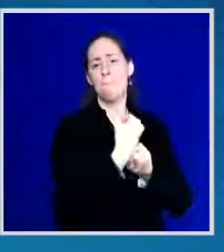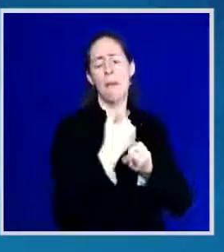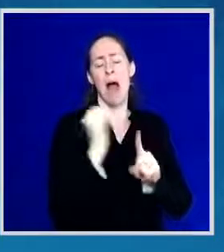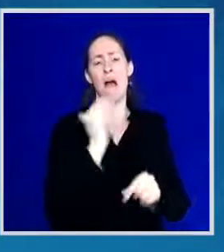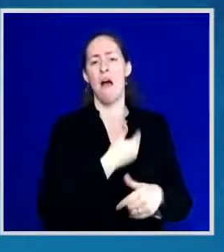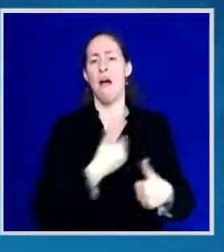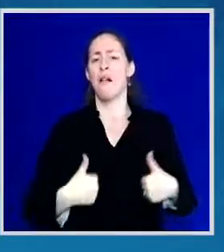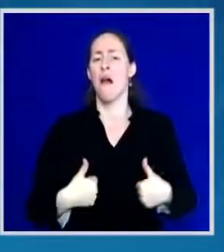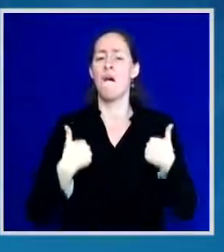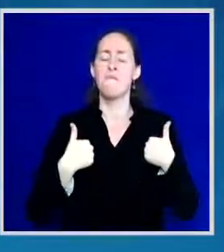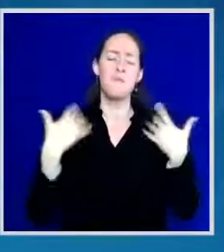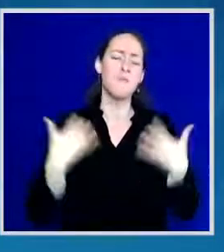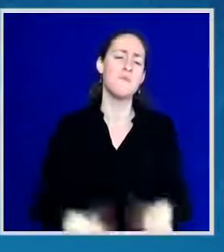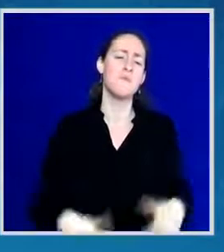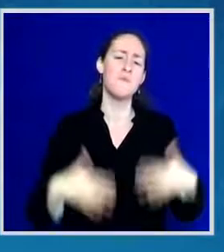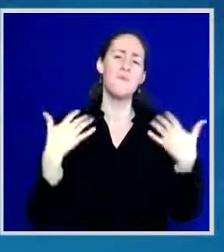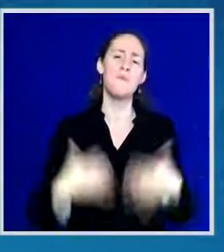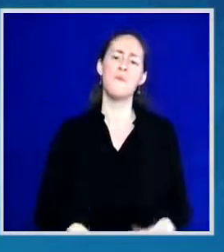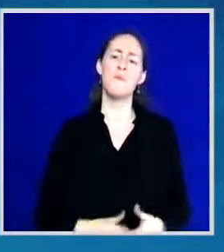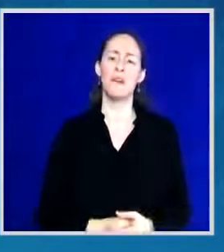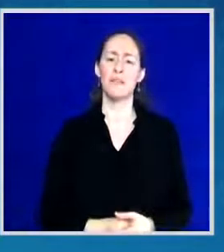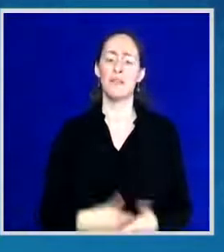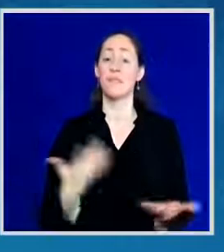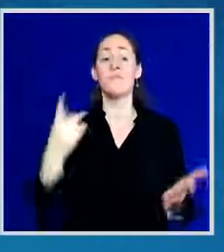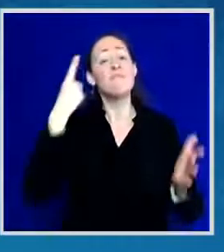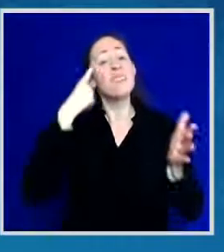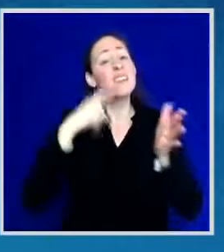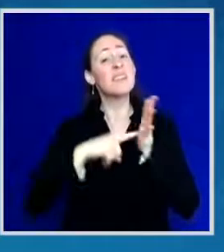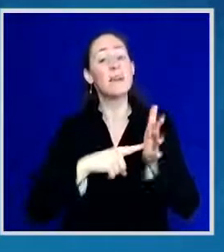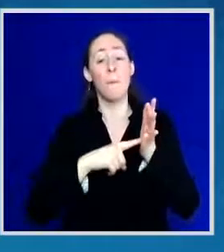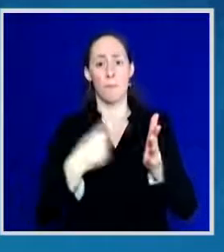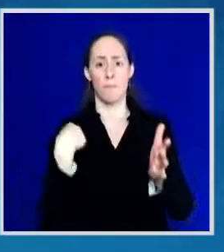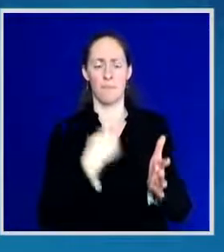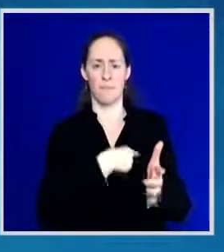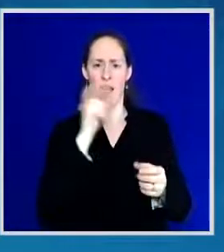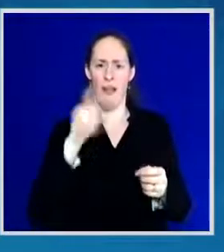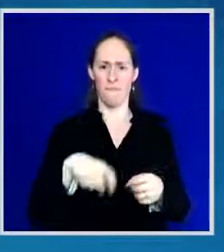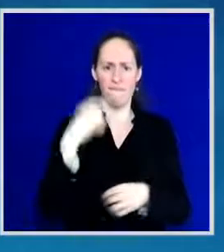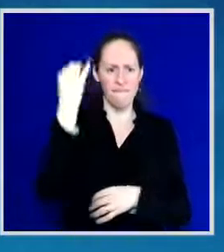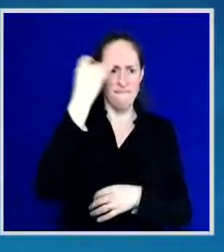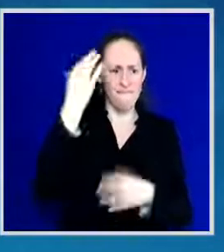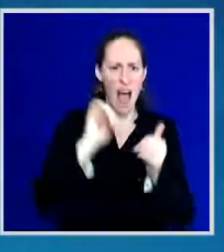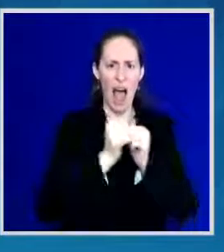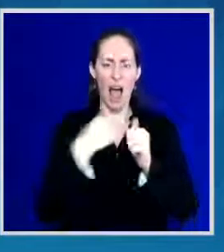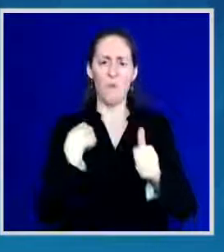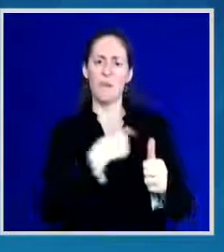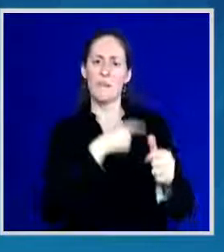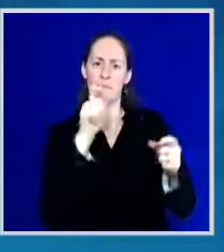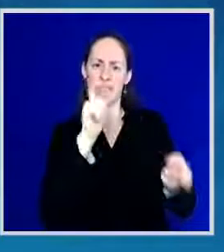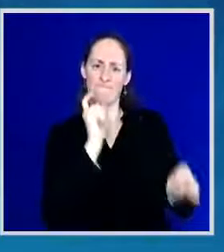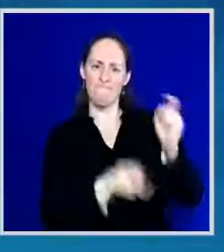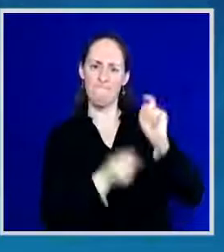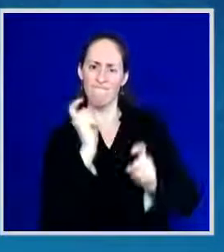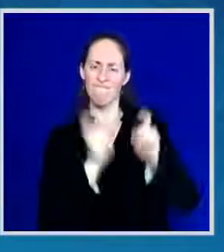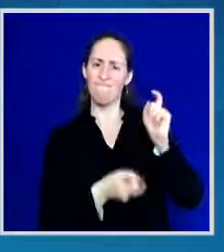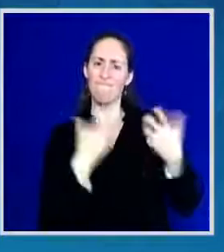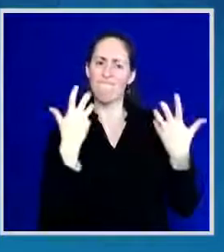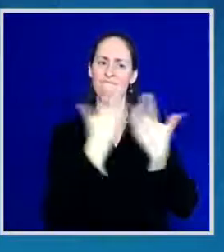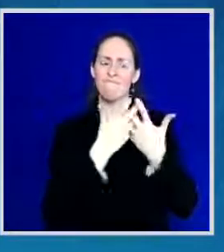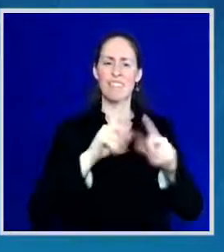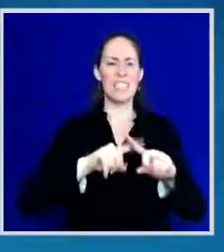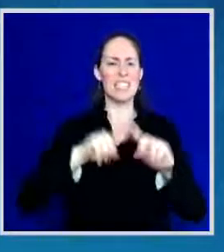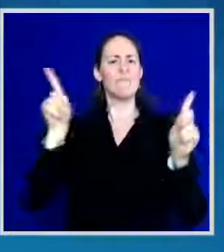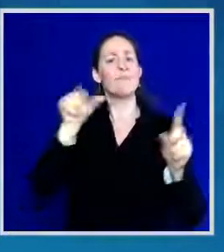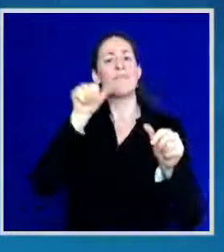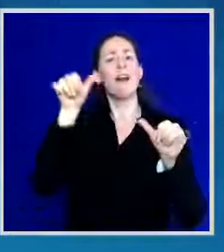We've had to learn to work and live our lives very differently from what we are used to. But being true to who I